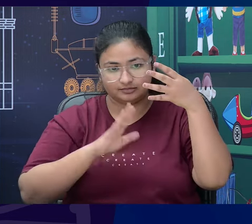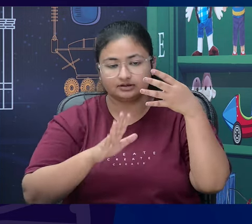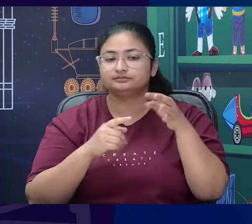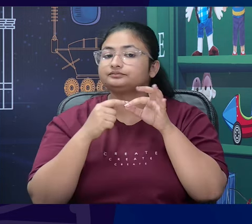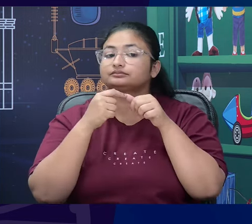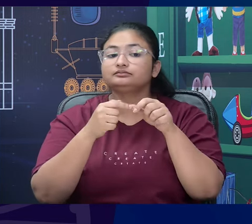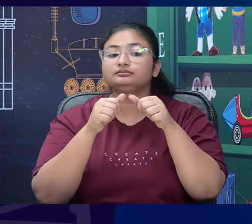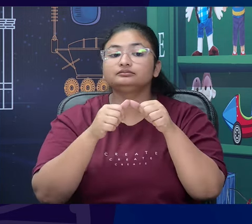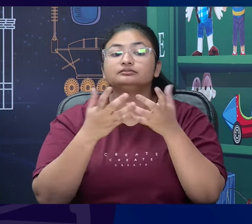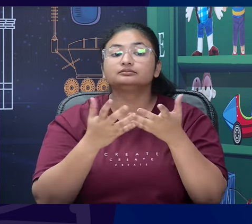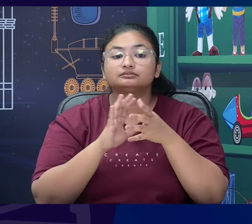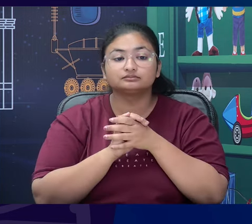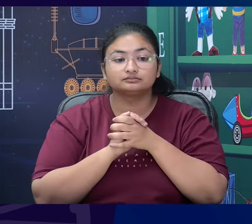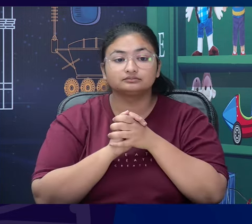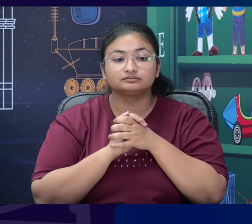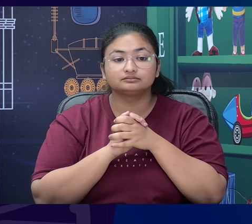it is inaccessible.